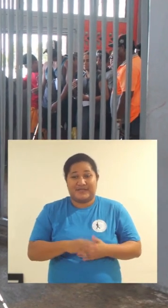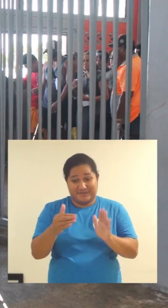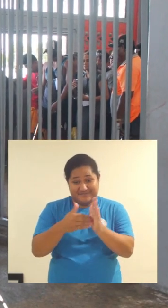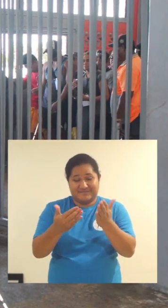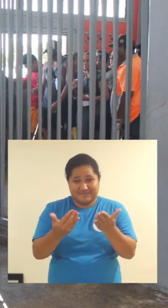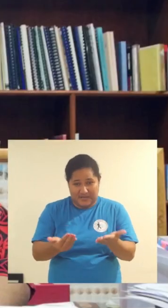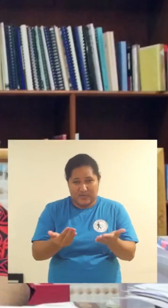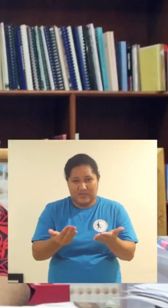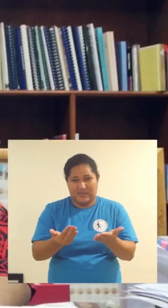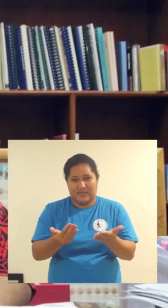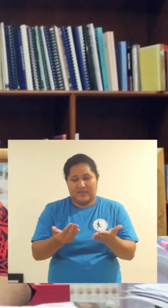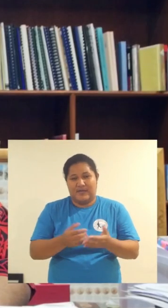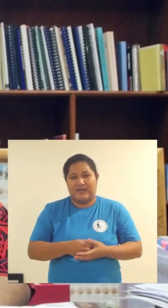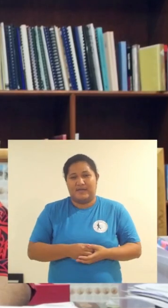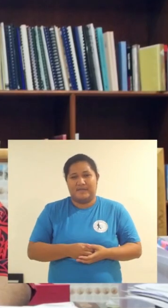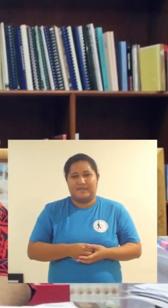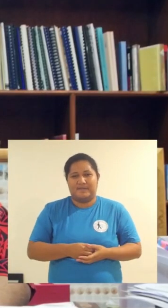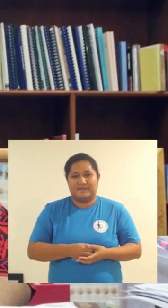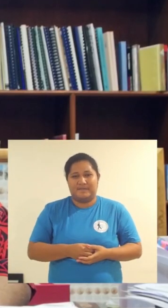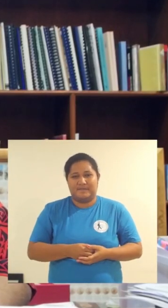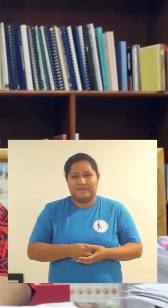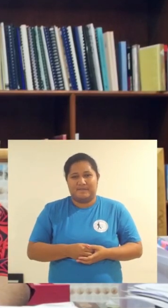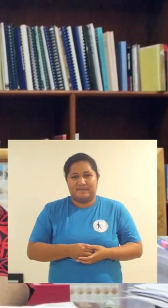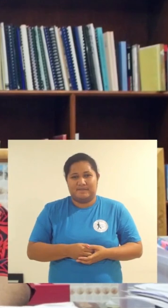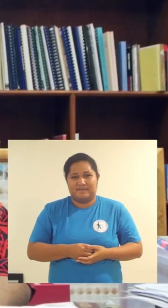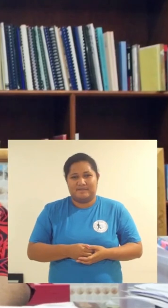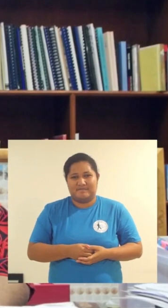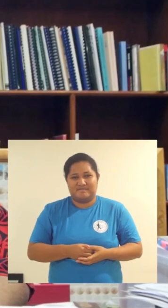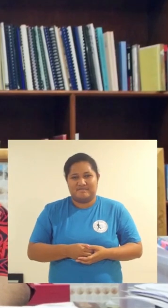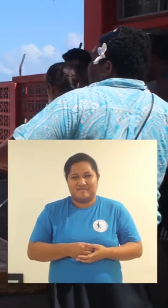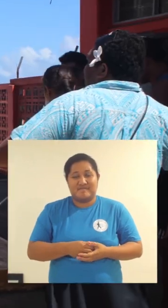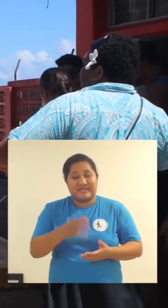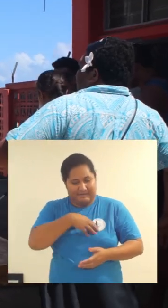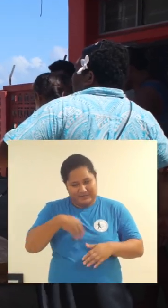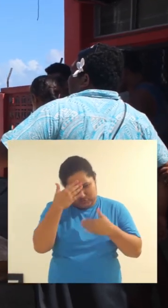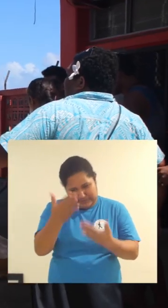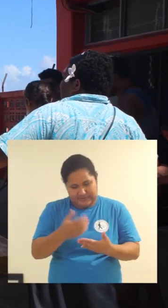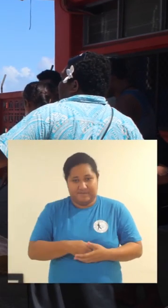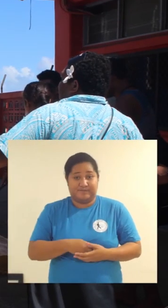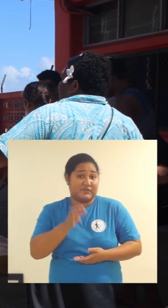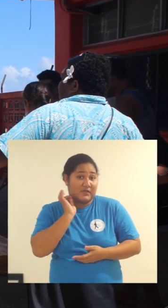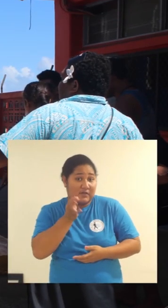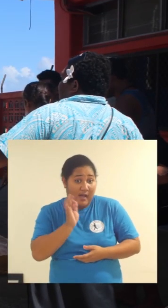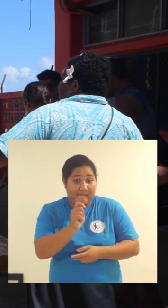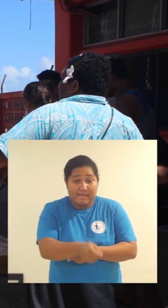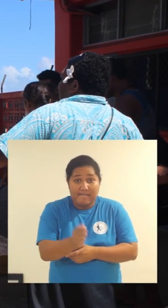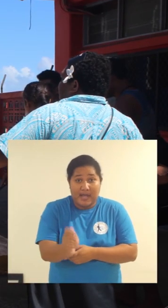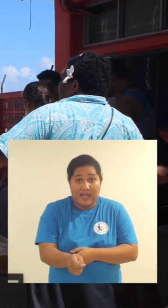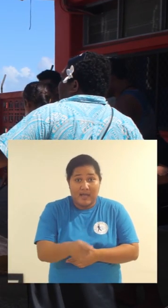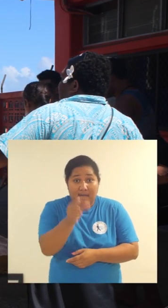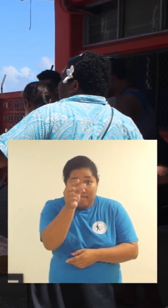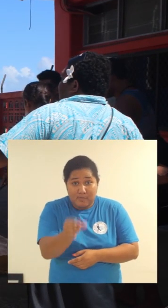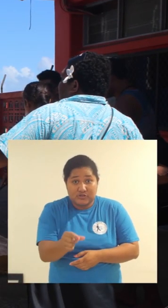very thankful long We are happy that we have done a